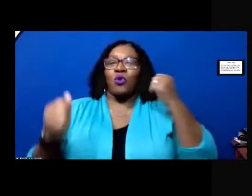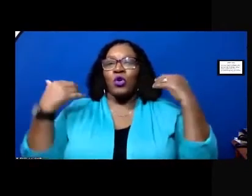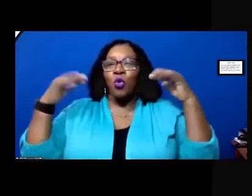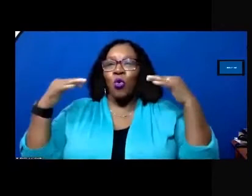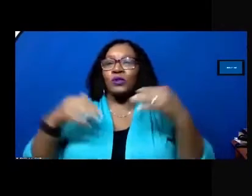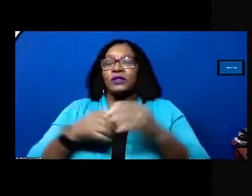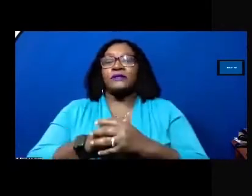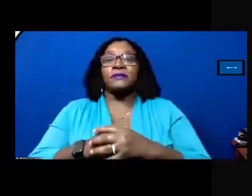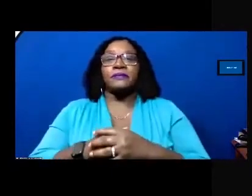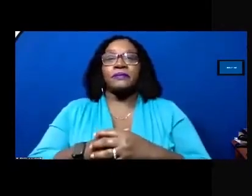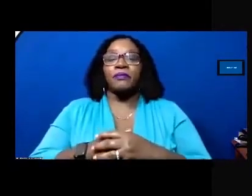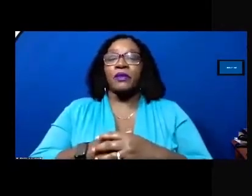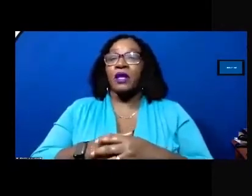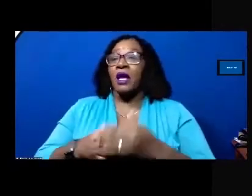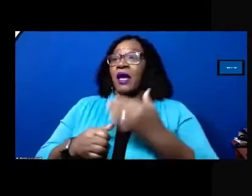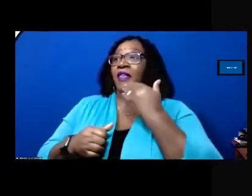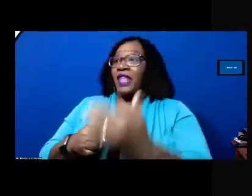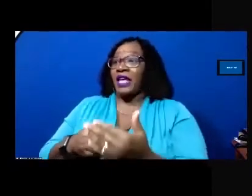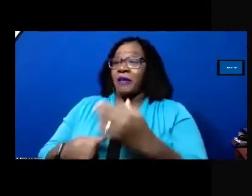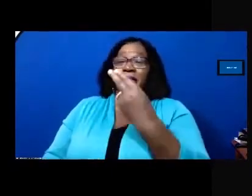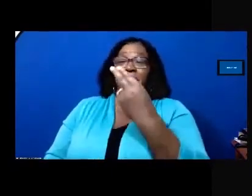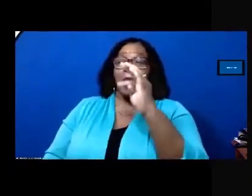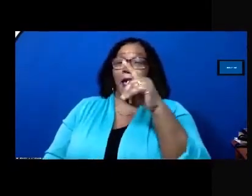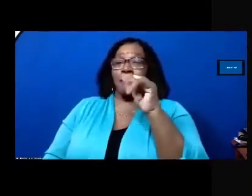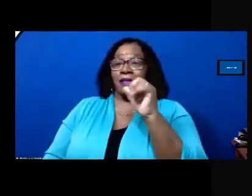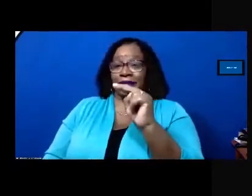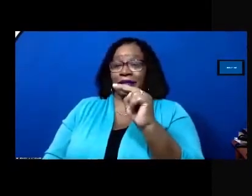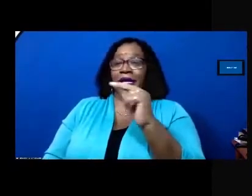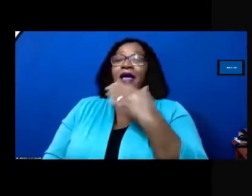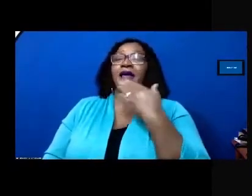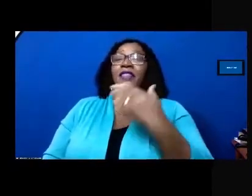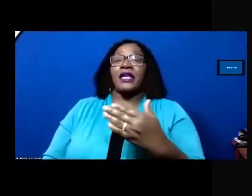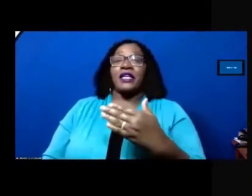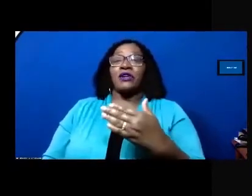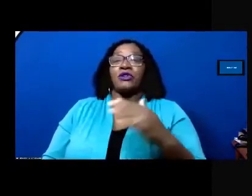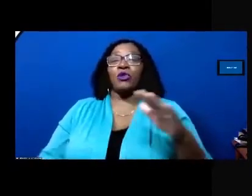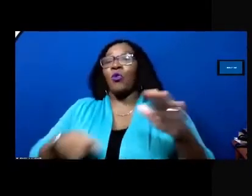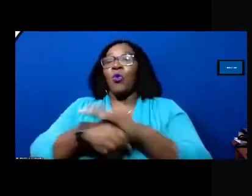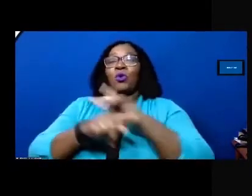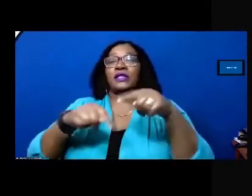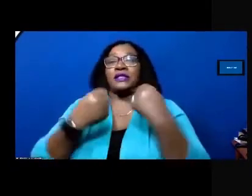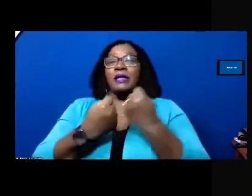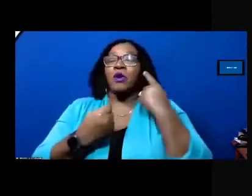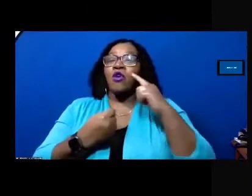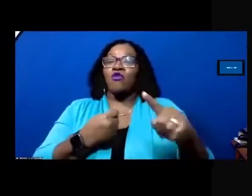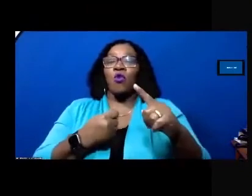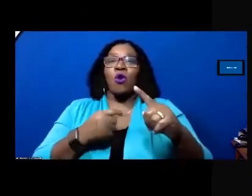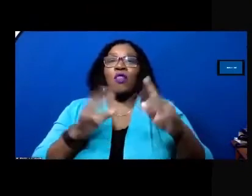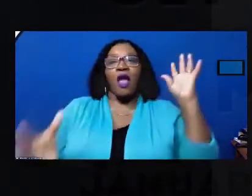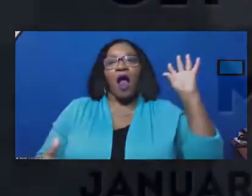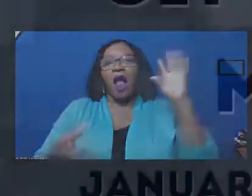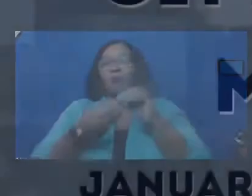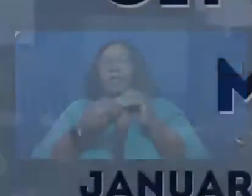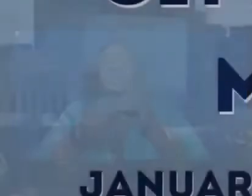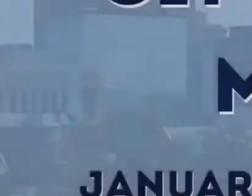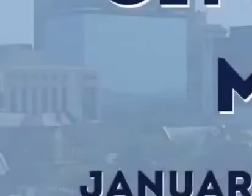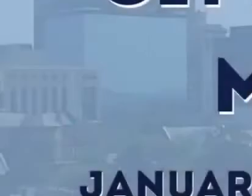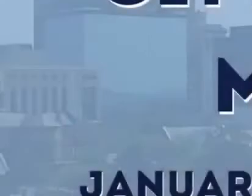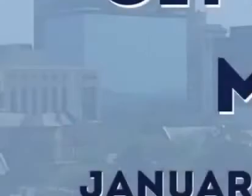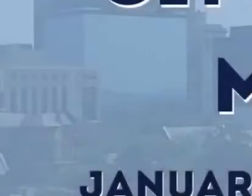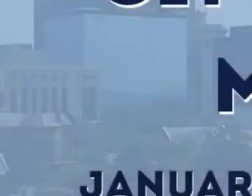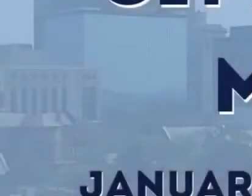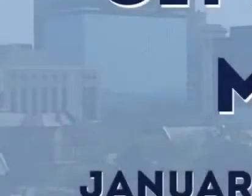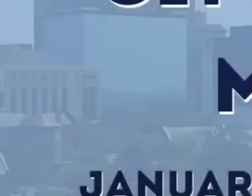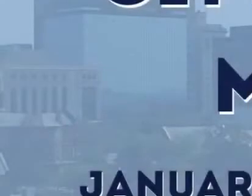thank you thank you miss hampton and thank you um very much the entire team for the comprehensive presentation even